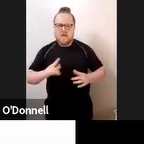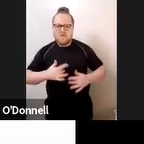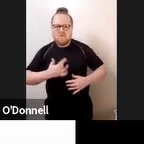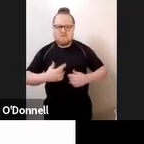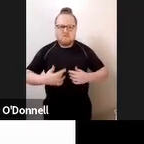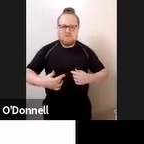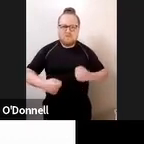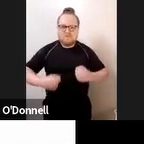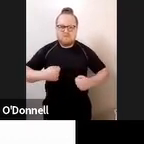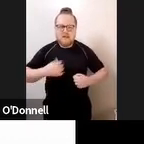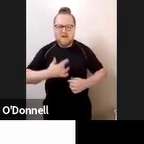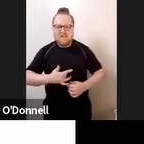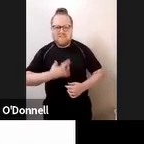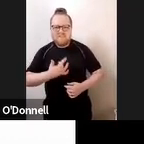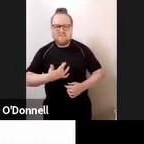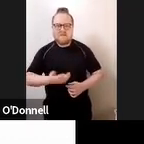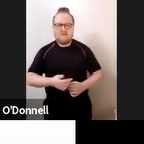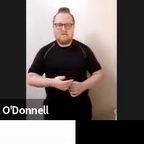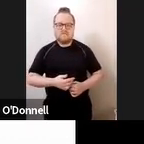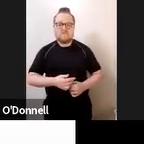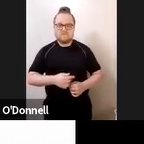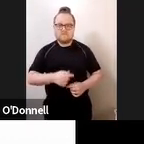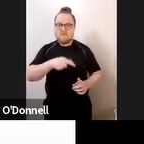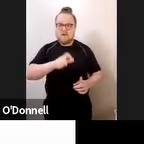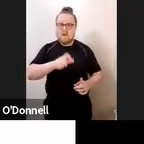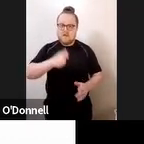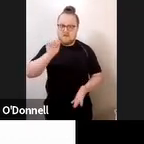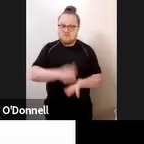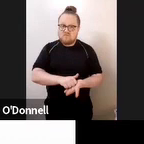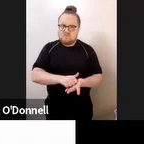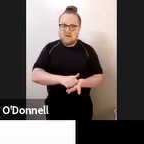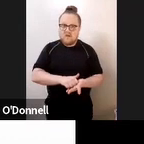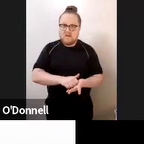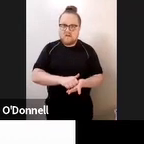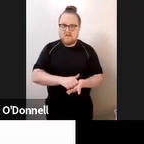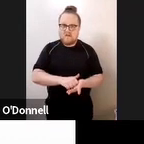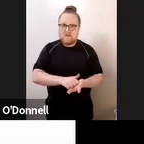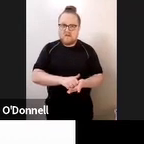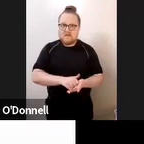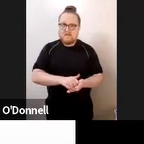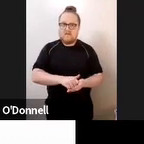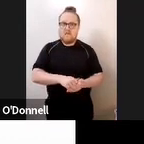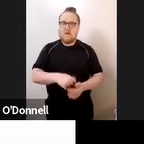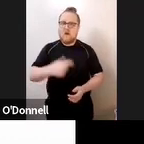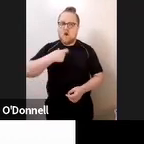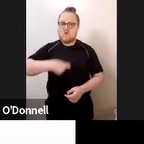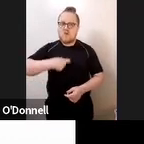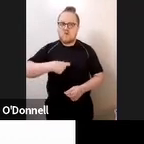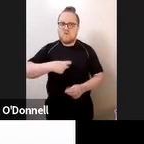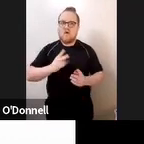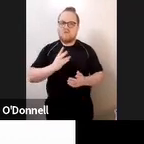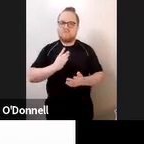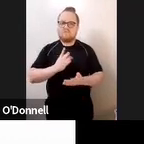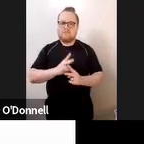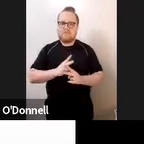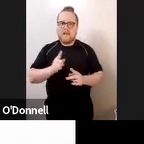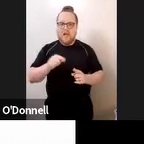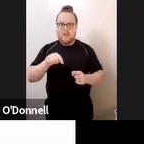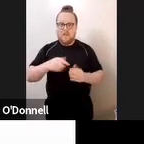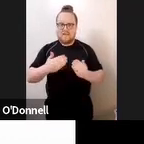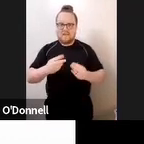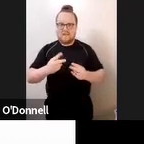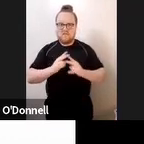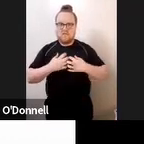up on it. And she was right. The social worker was having a particularly difficult day that day. And through a very